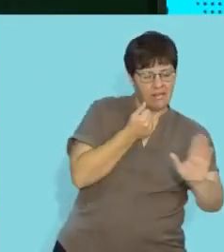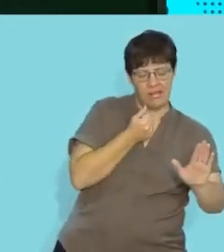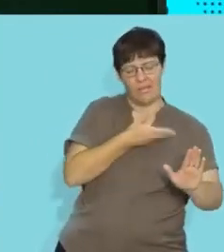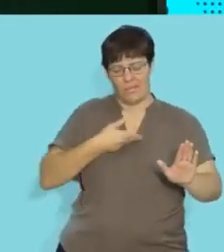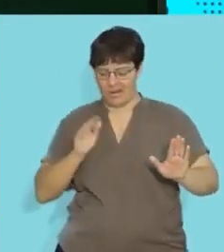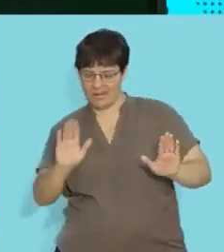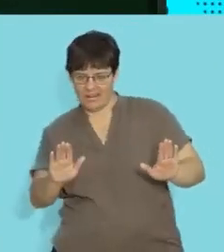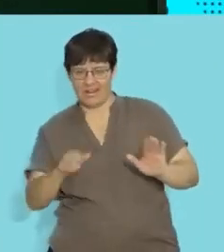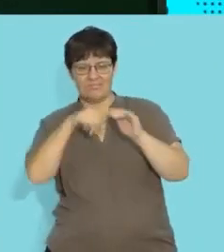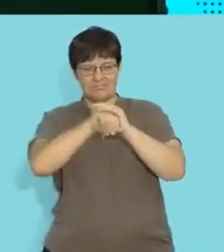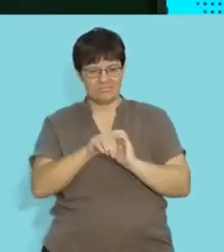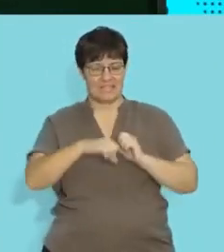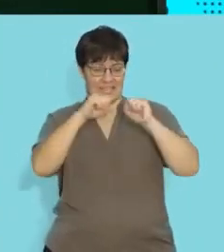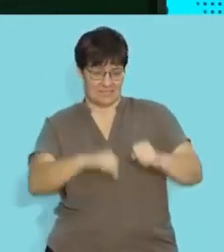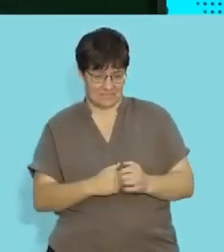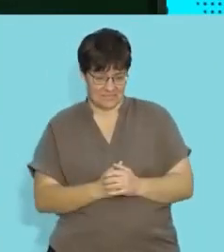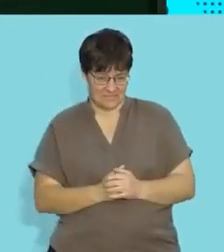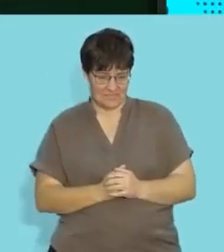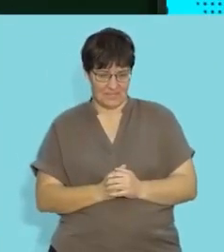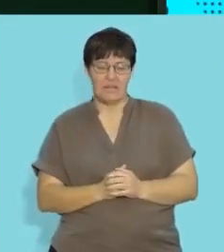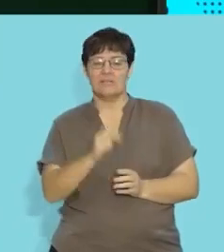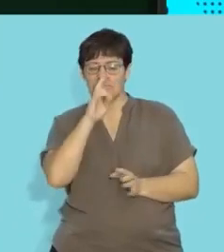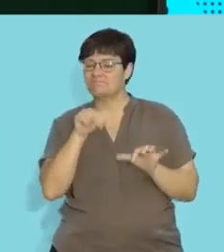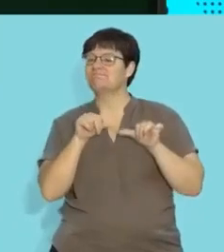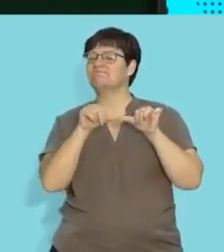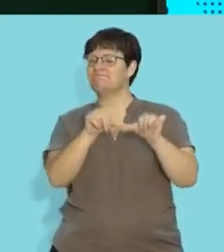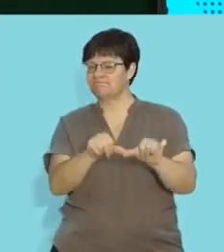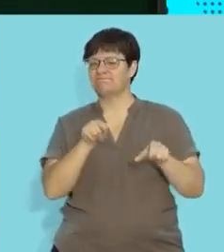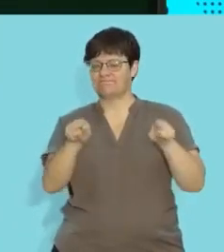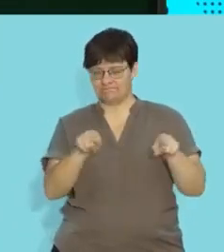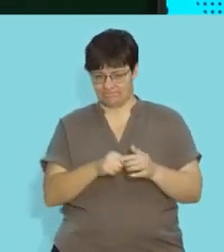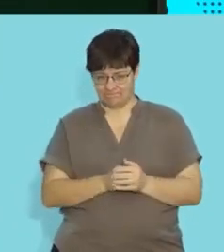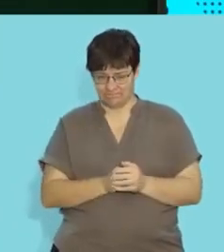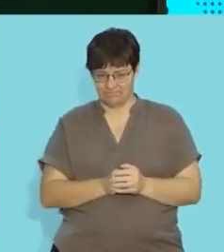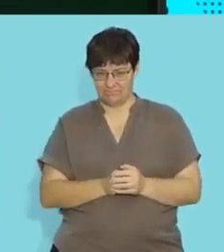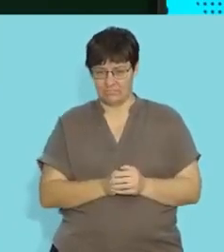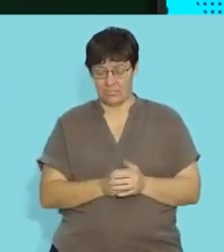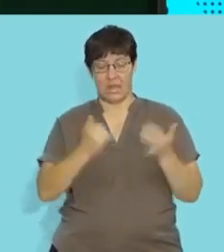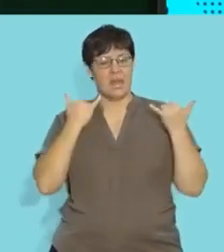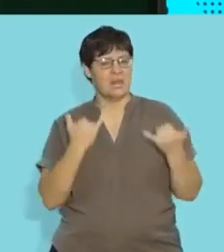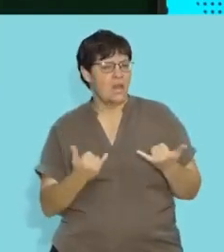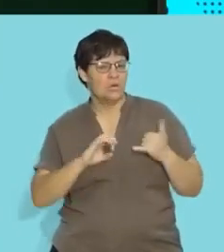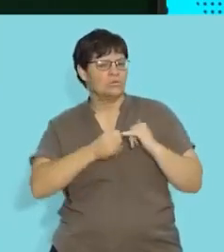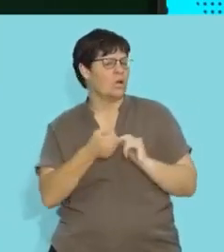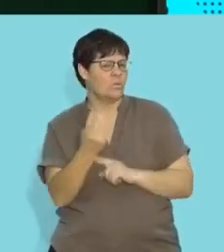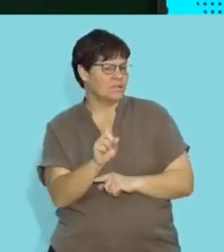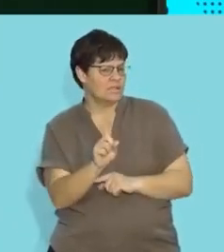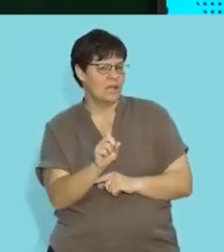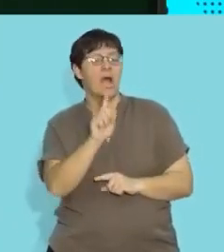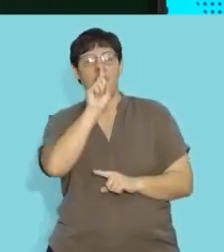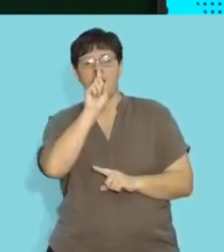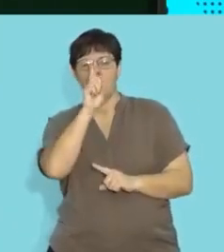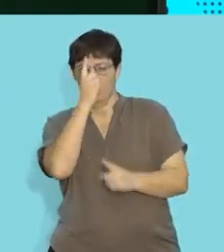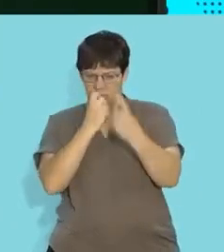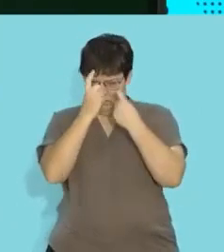let's continue with our revision lesson on the male and female reproductive systems in this segment we're going to try a few more questions and try